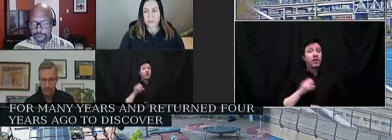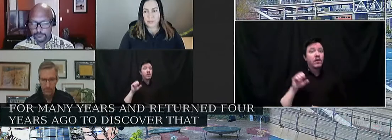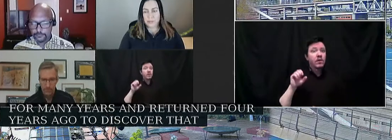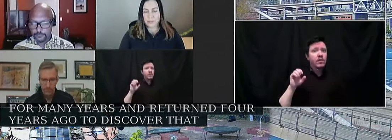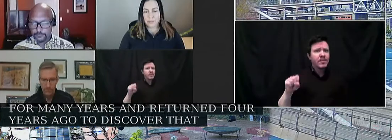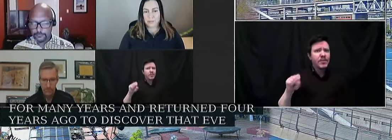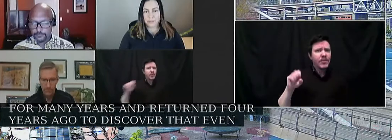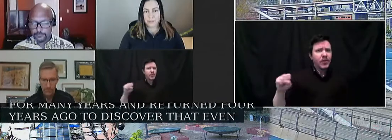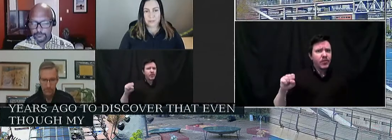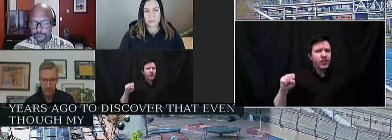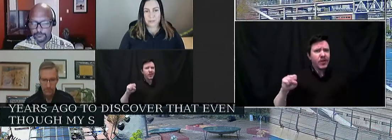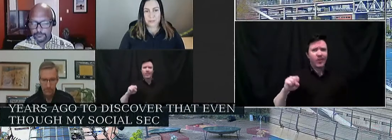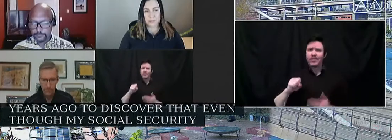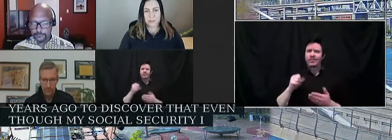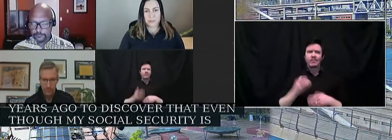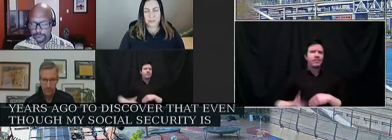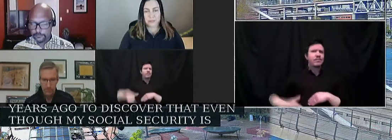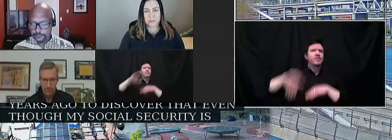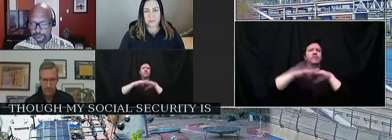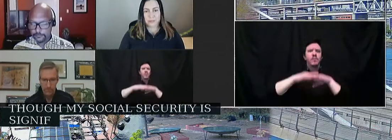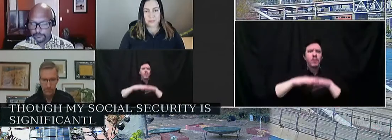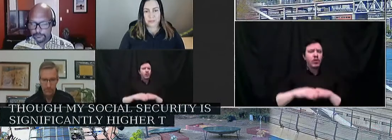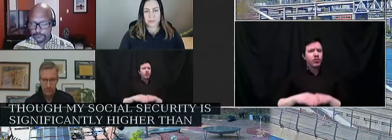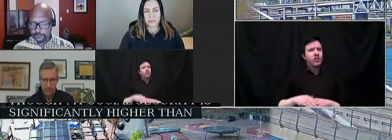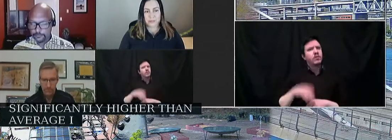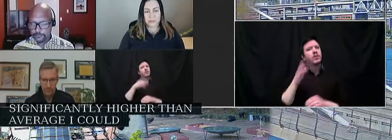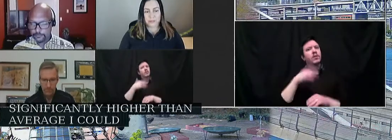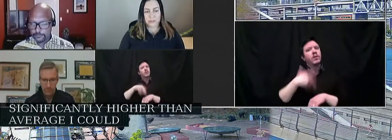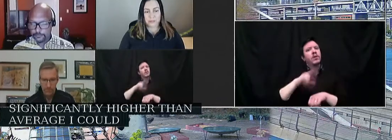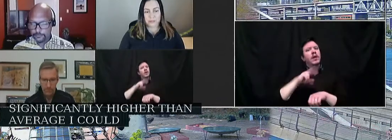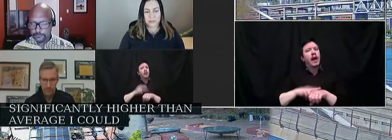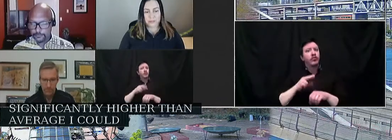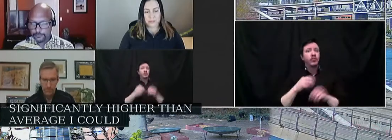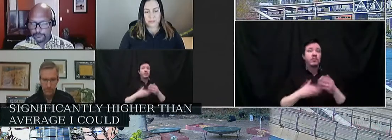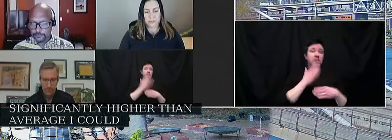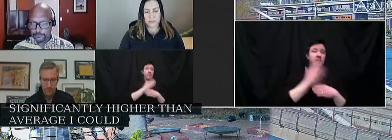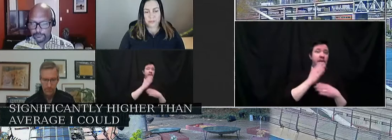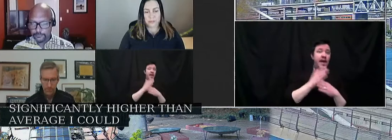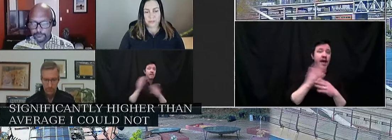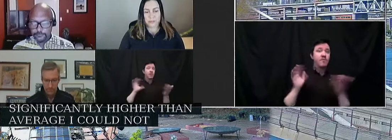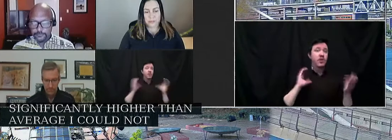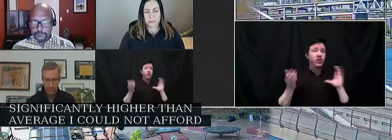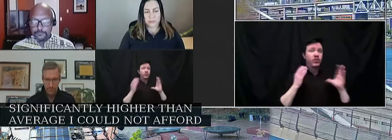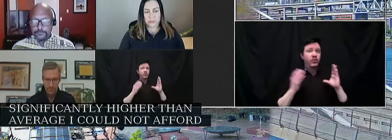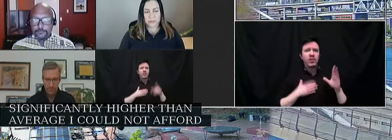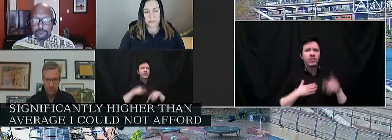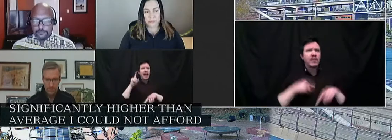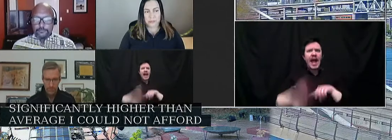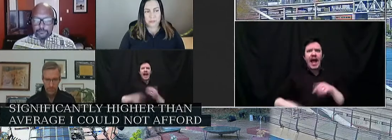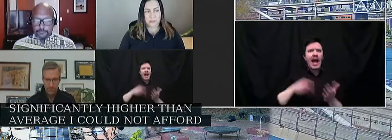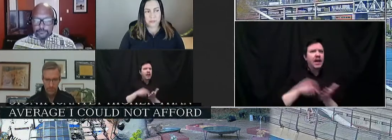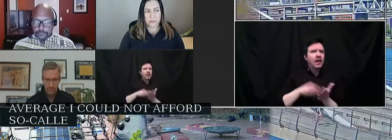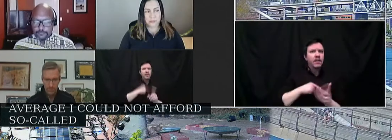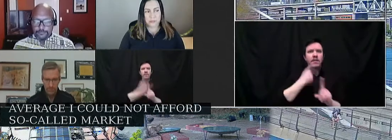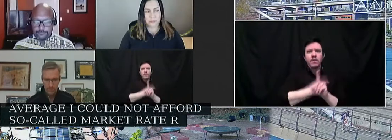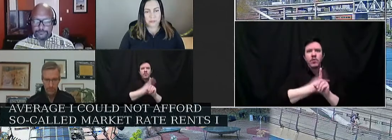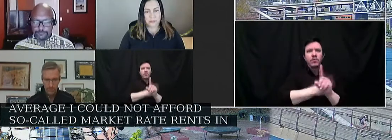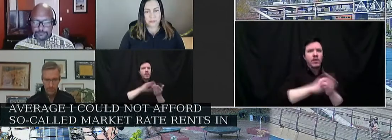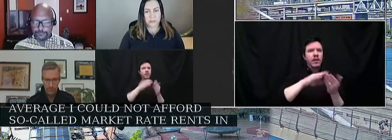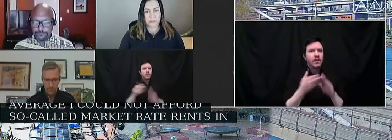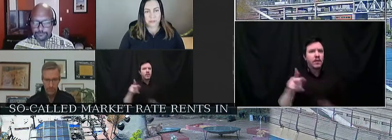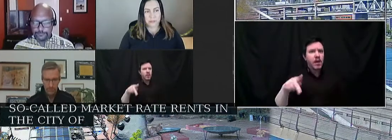significantly higher than average, I could not afford so-called market rate rents in the city of Portland.